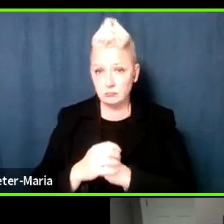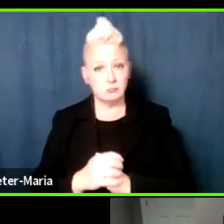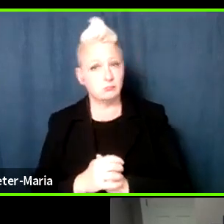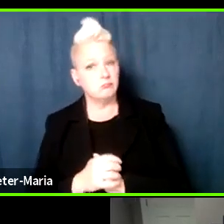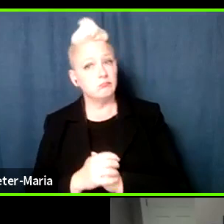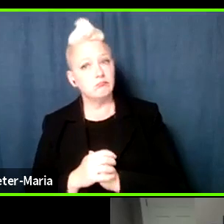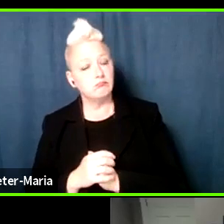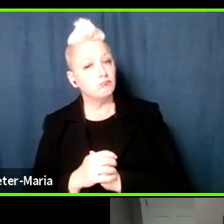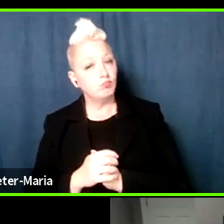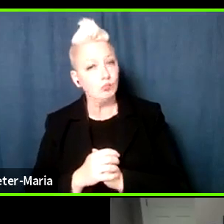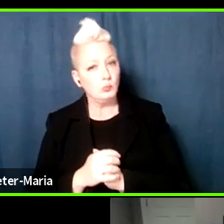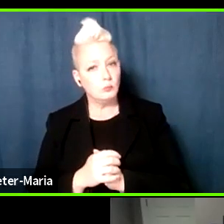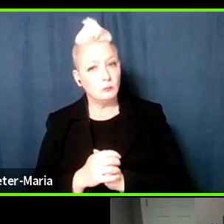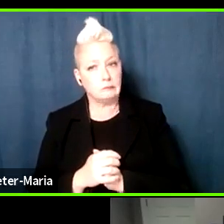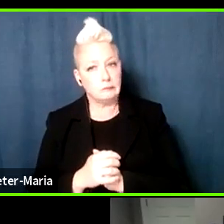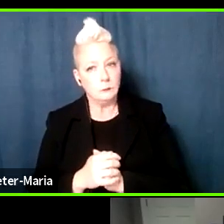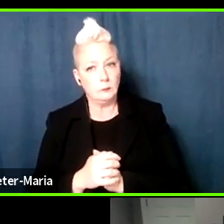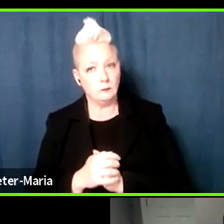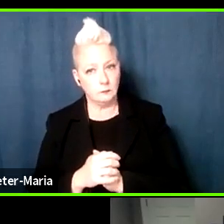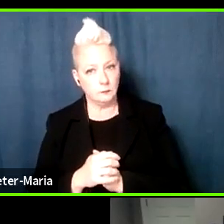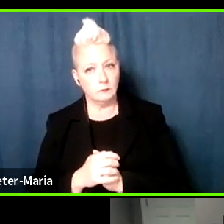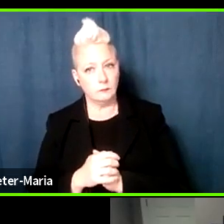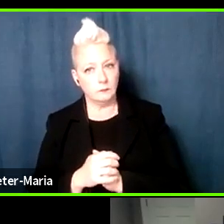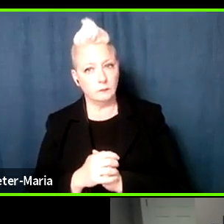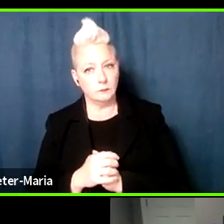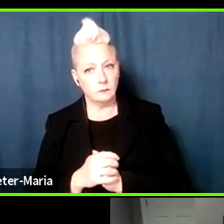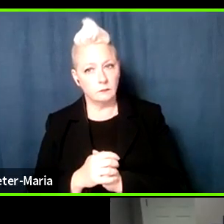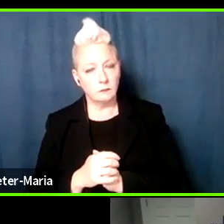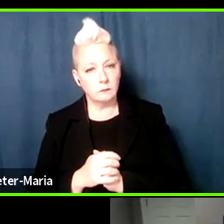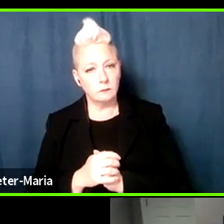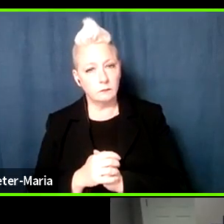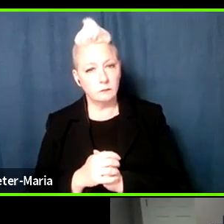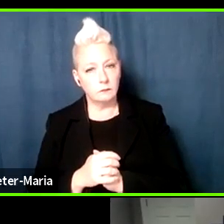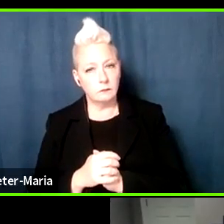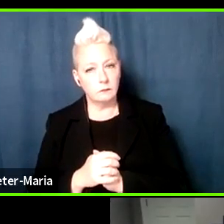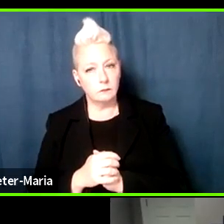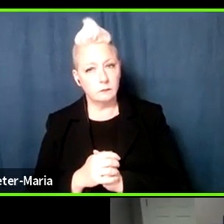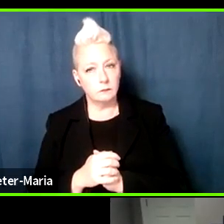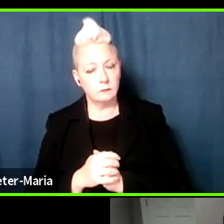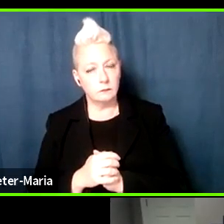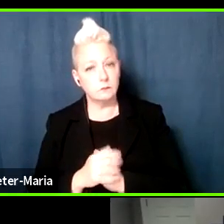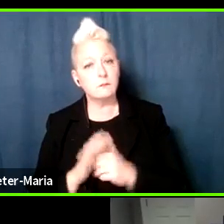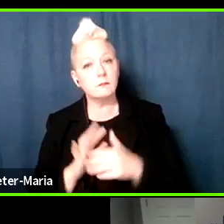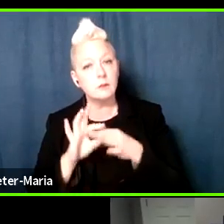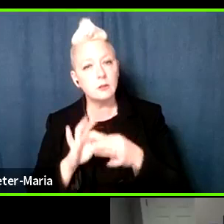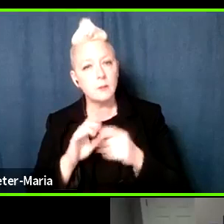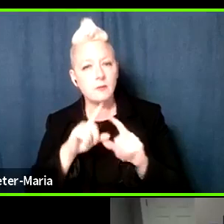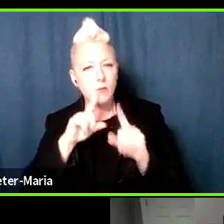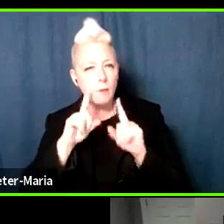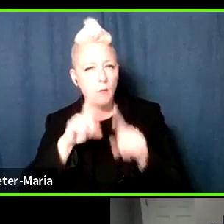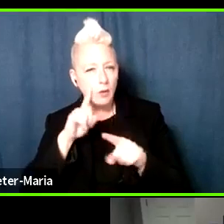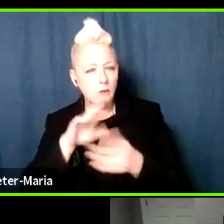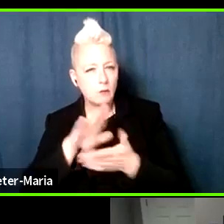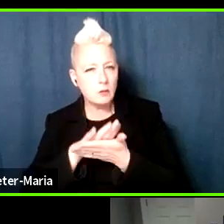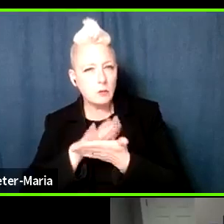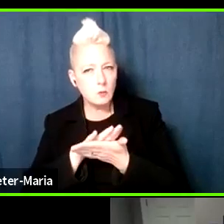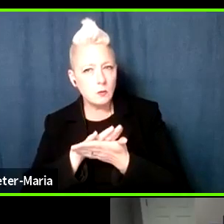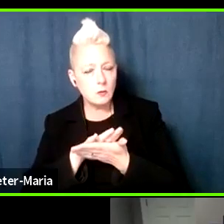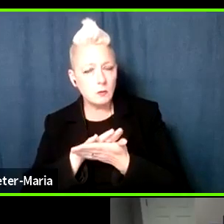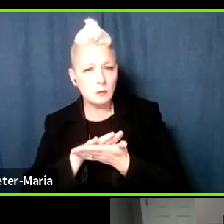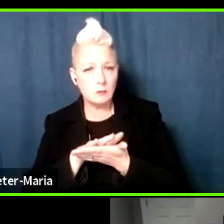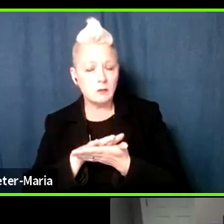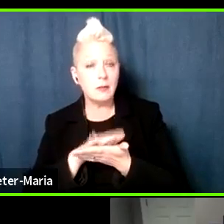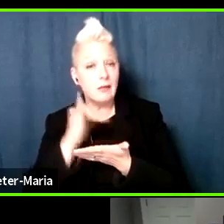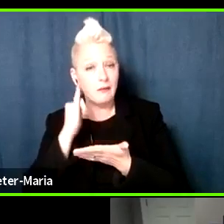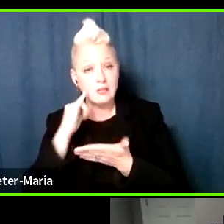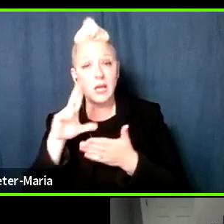Um, you know, I, I think just in terms of, uh, of reporting, you know, for the schools, definitely if it's a no place for hate